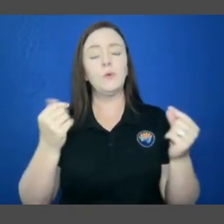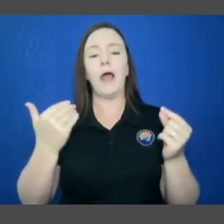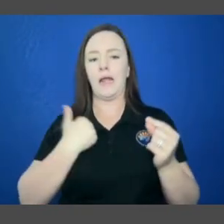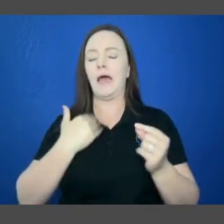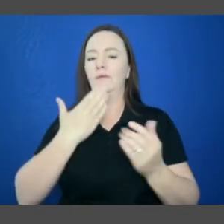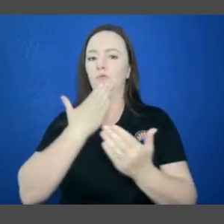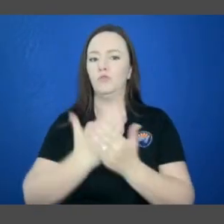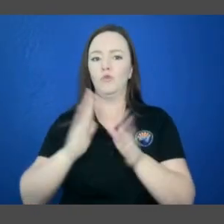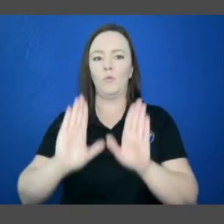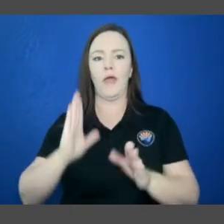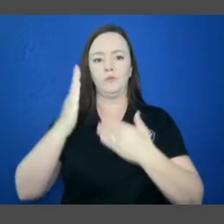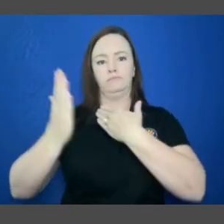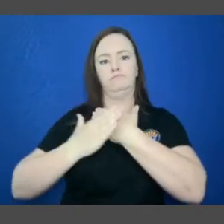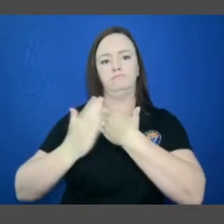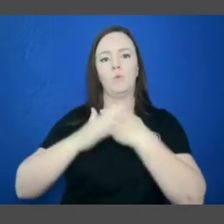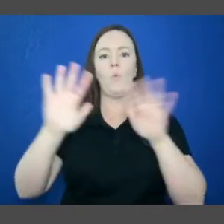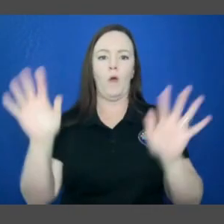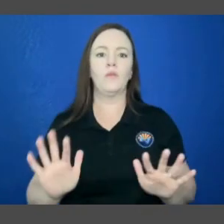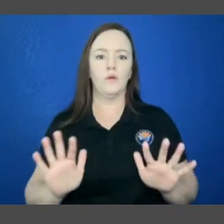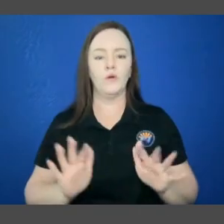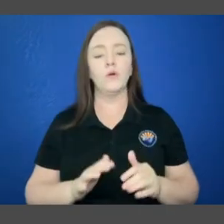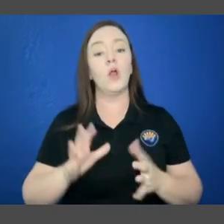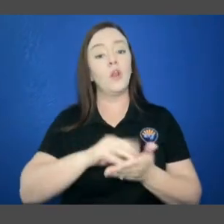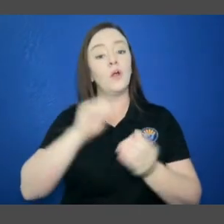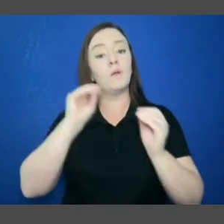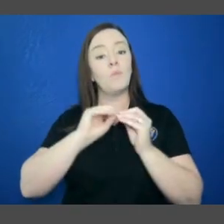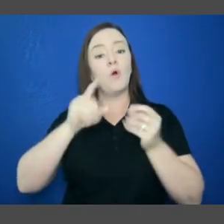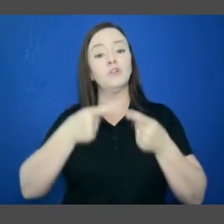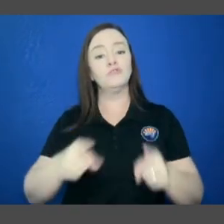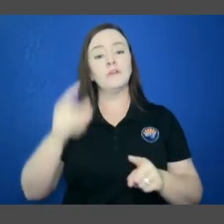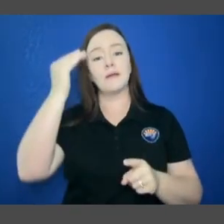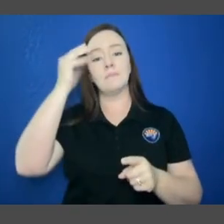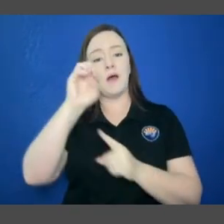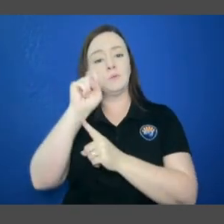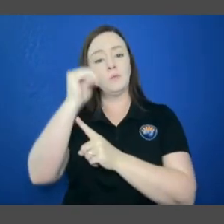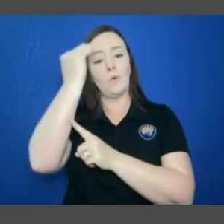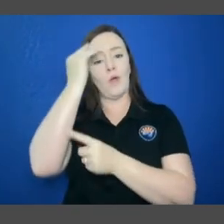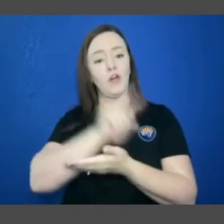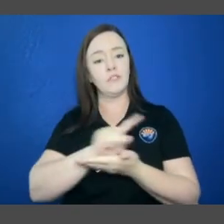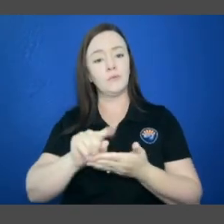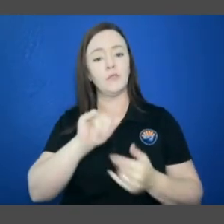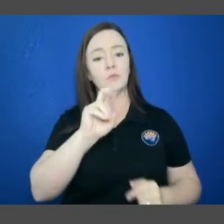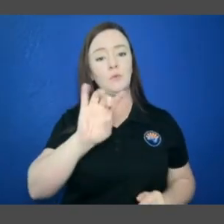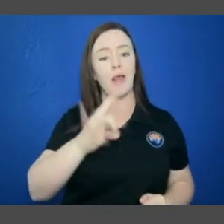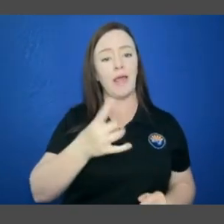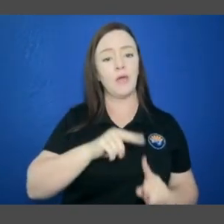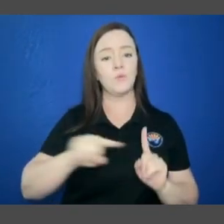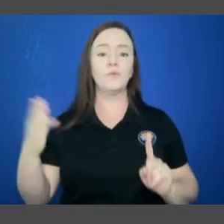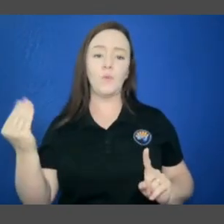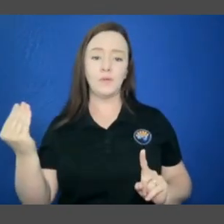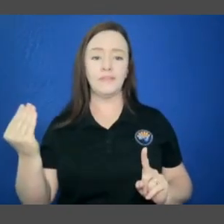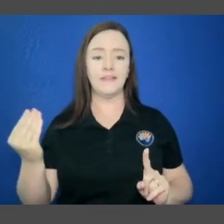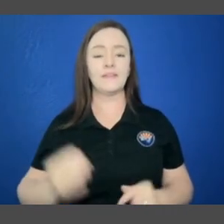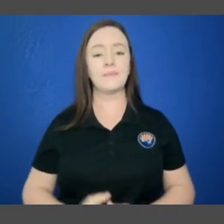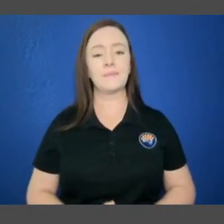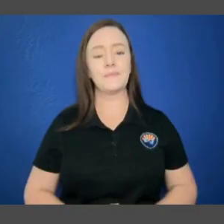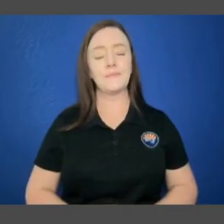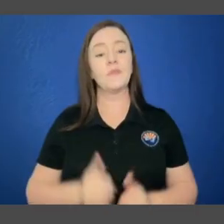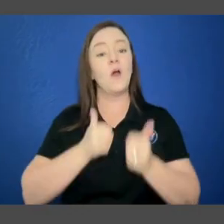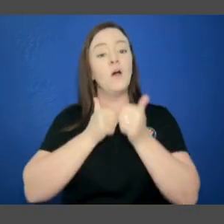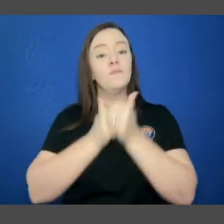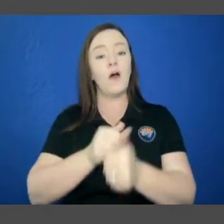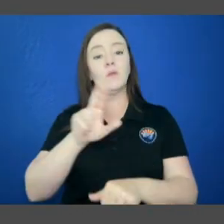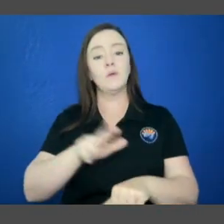to receive weather warnings. Learn more during our upcoming Monsoon Awareness Week that will take place June 8th through the 14th.